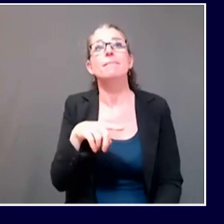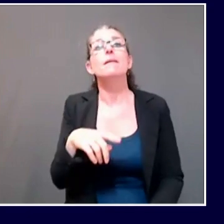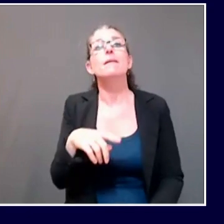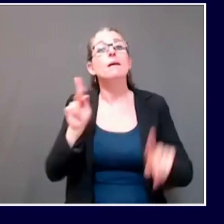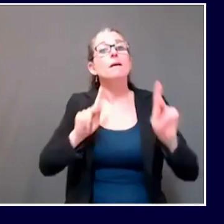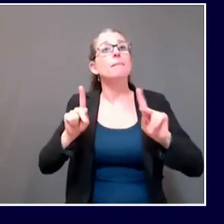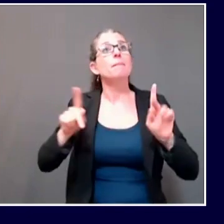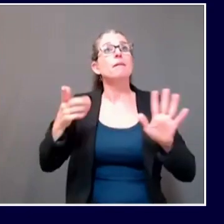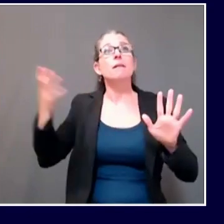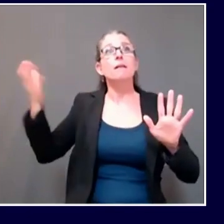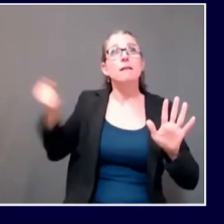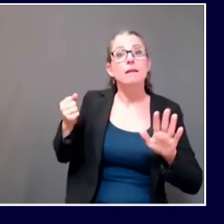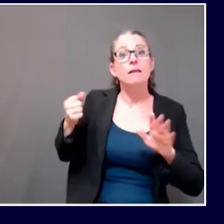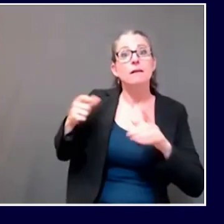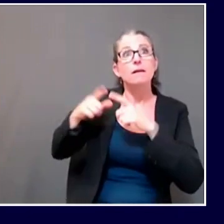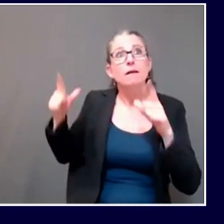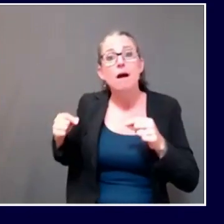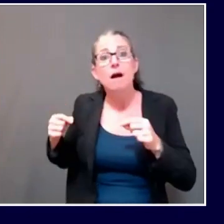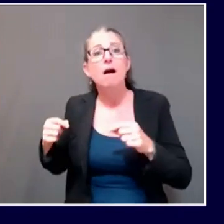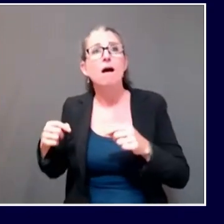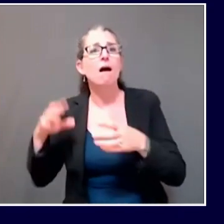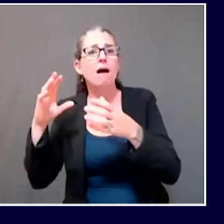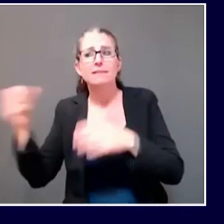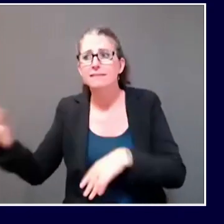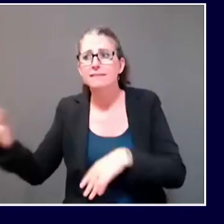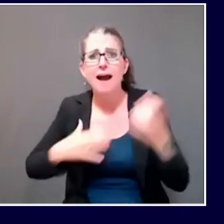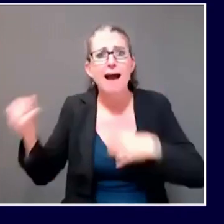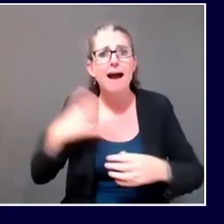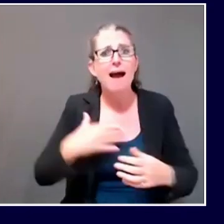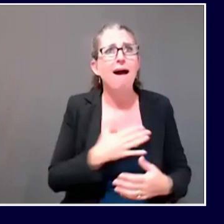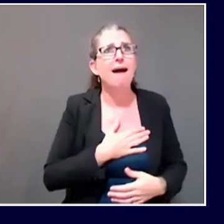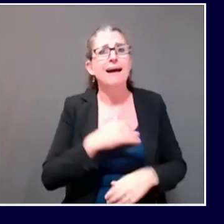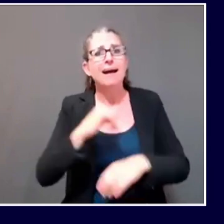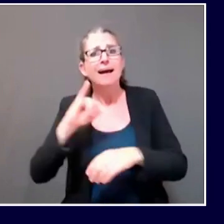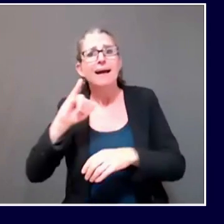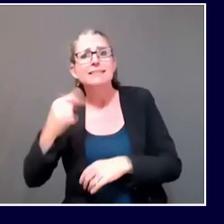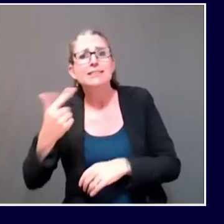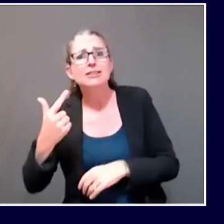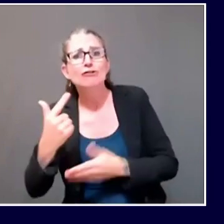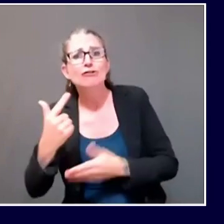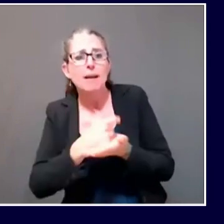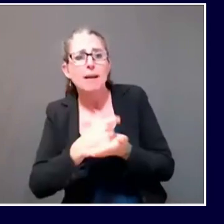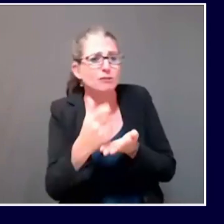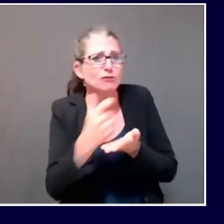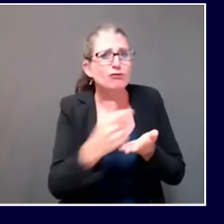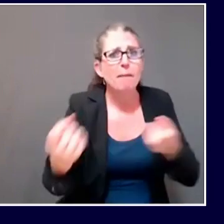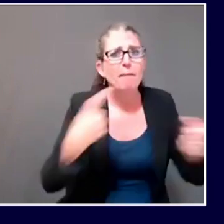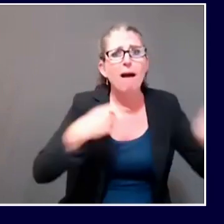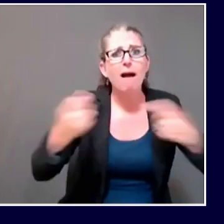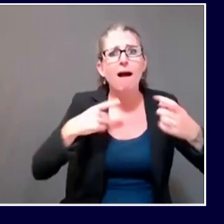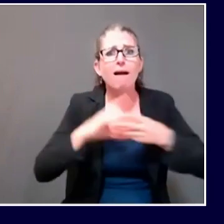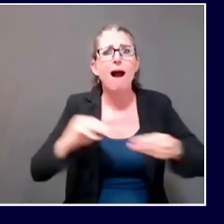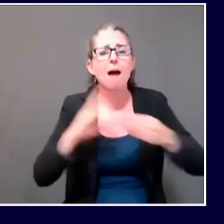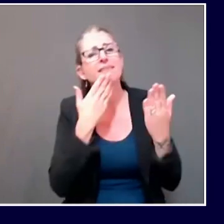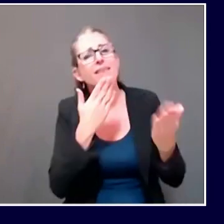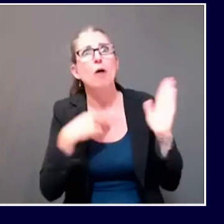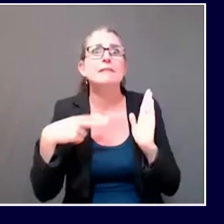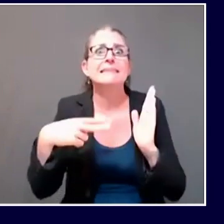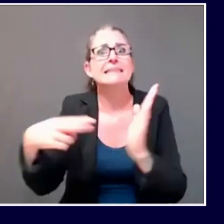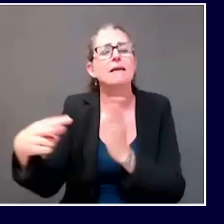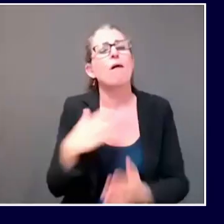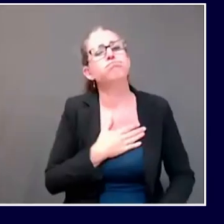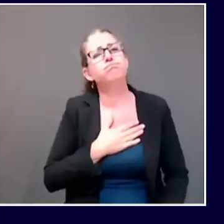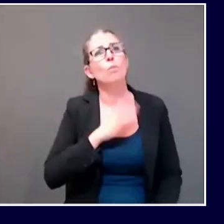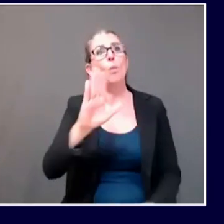and they are many of them filled with hope and heartbreak in equal measure. Dozens of those messages have come from small